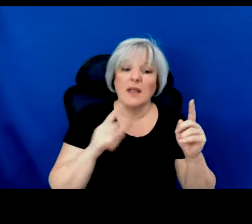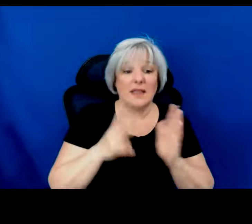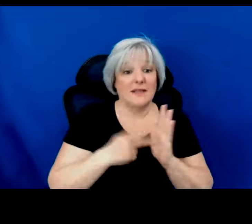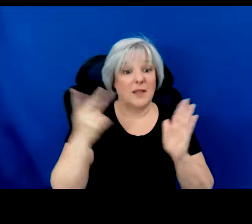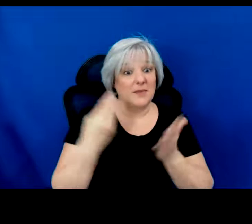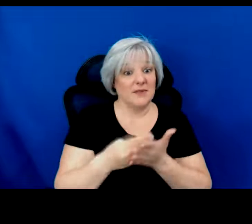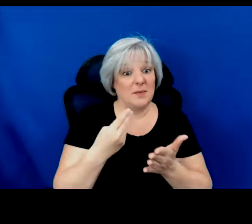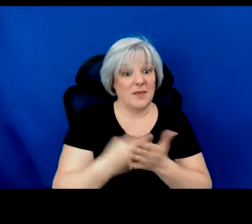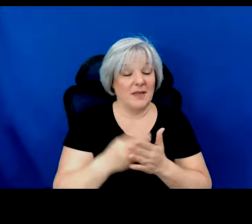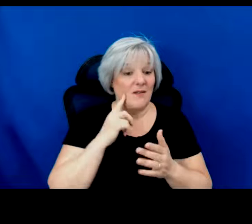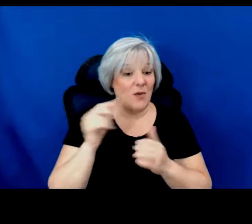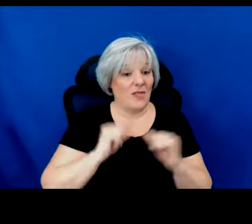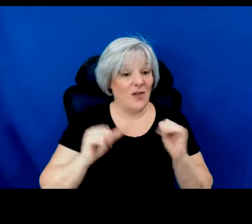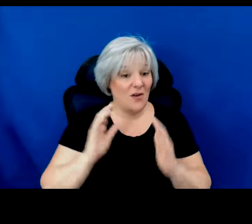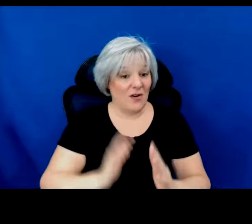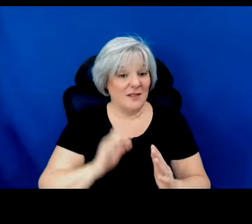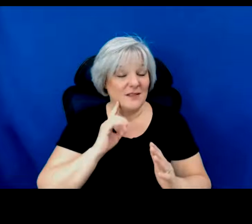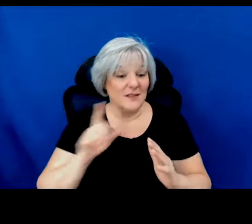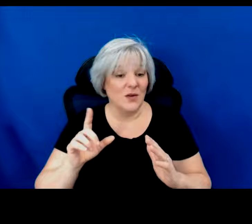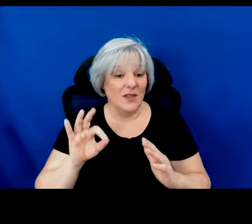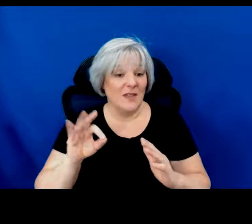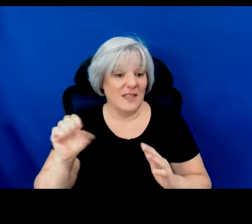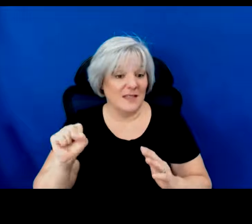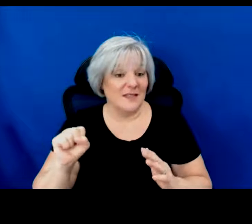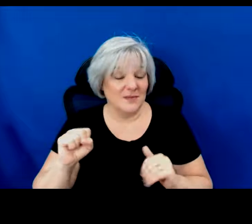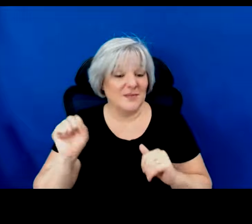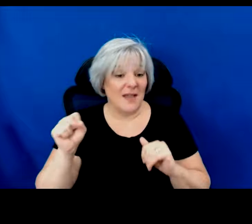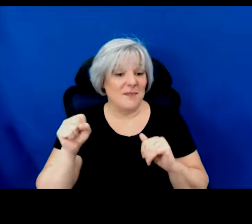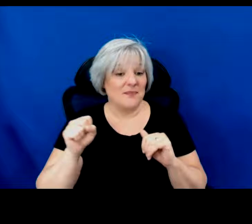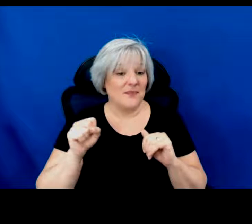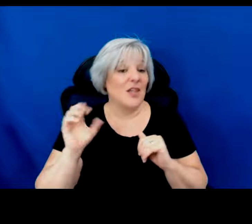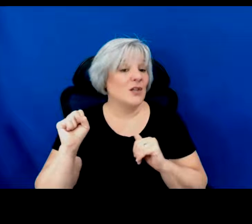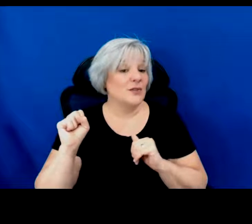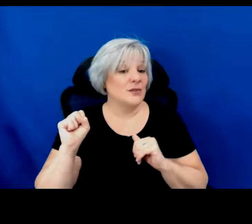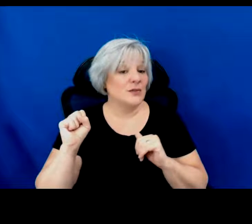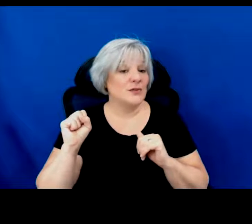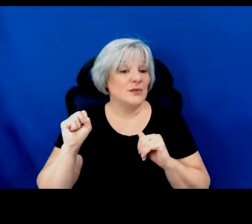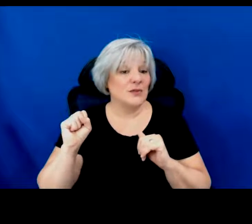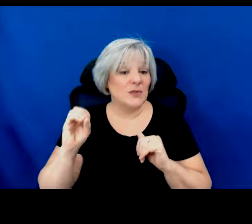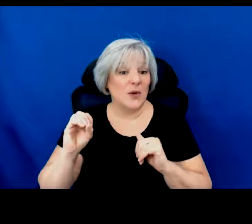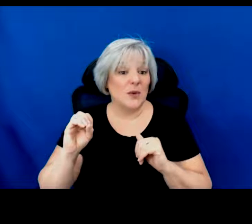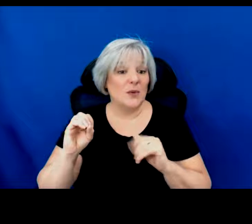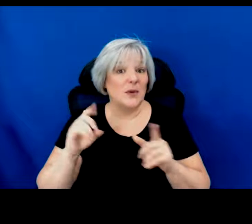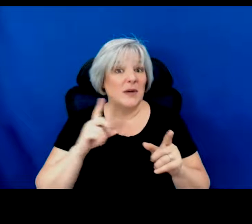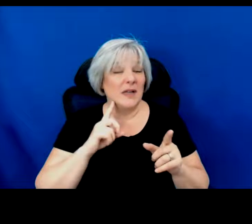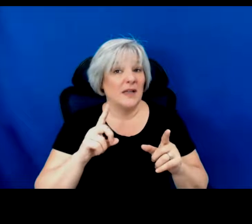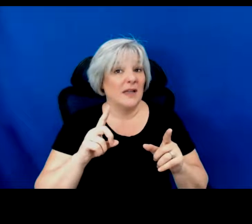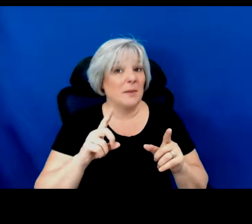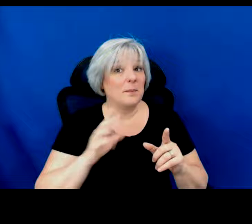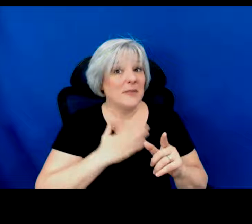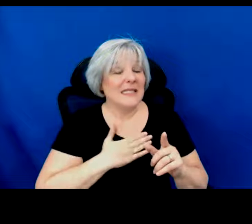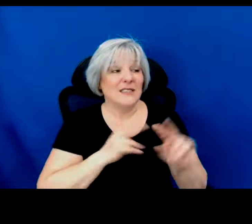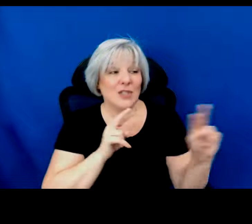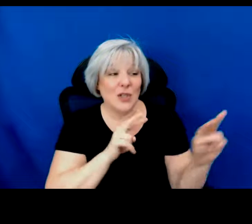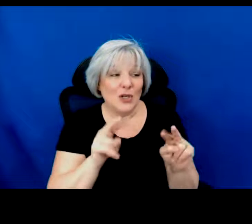for the artist fee. So please seek out those artists. We know they're